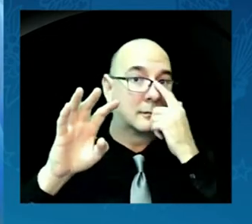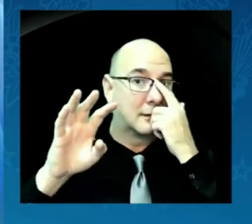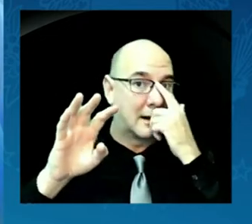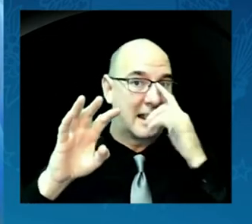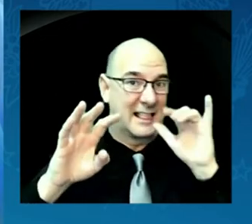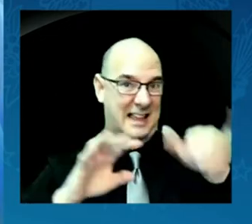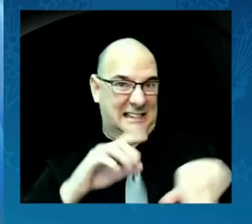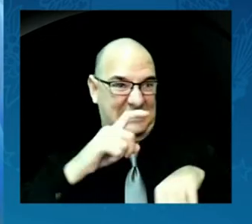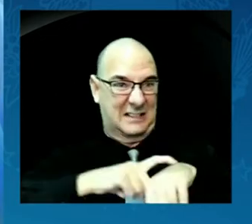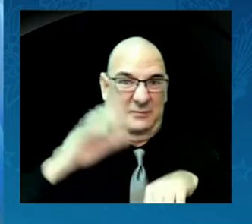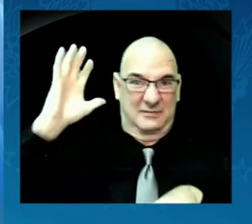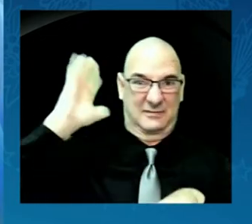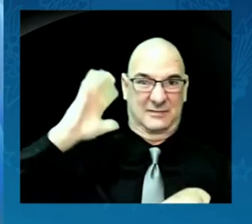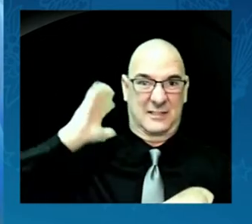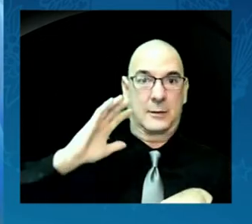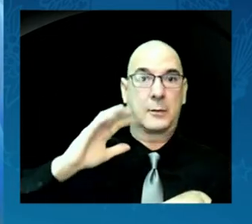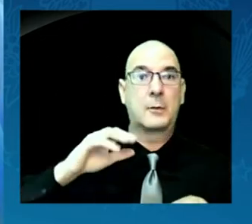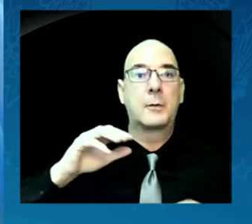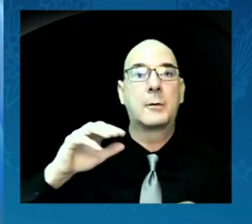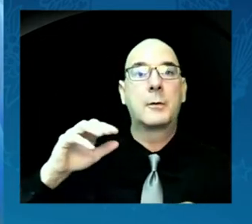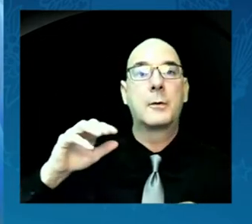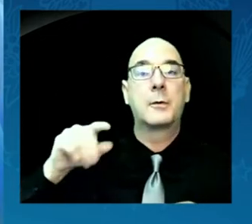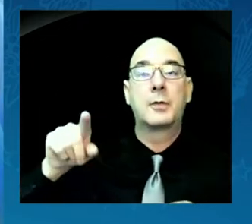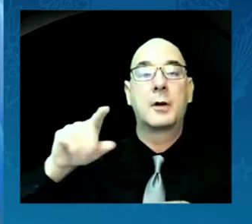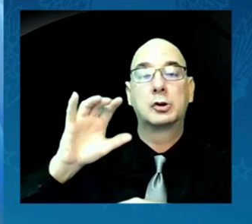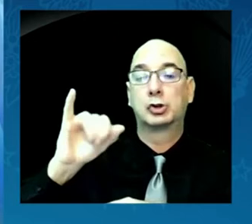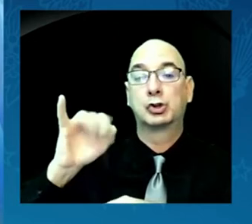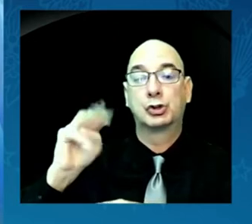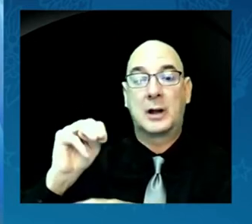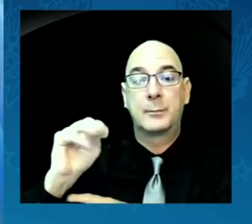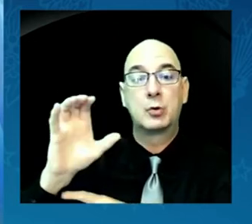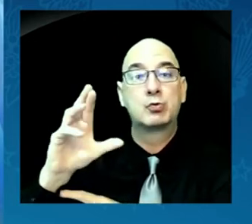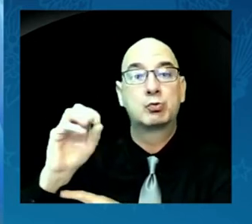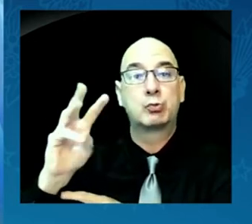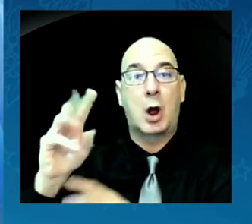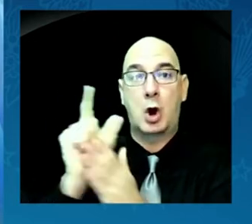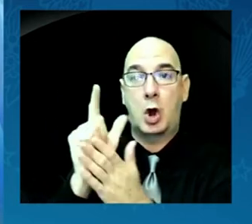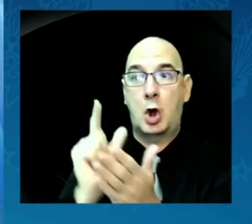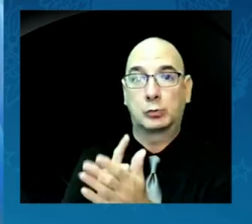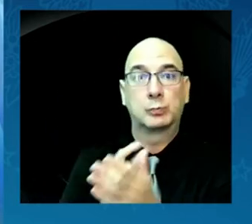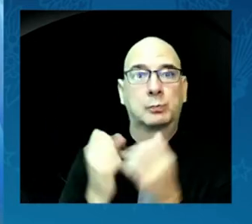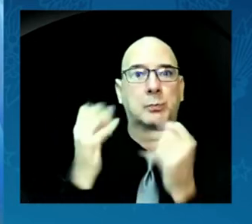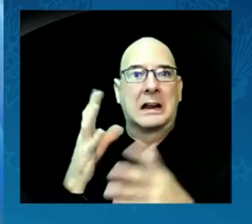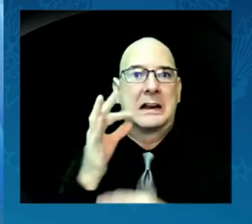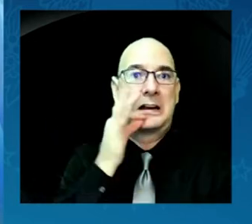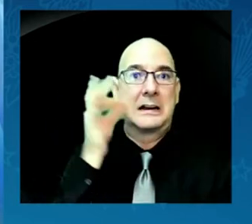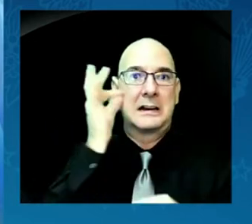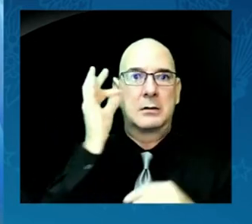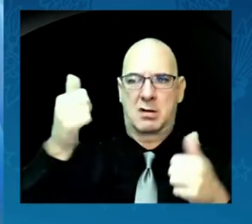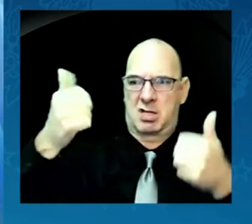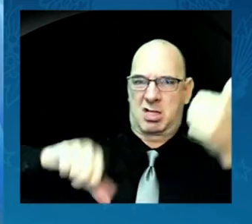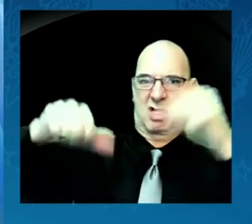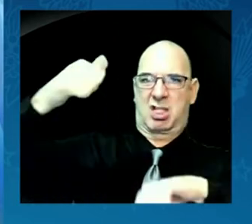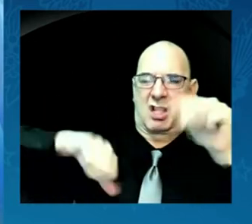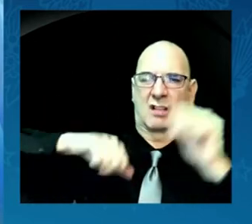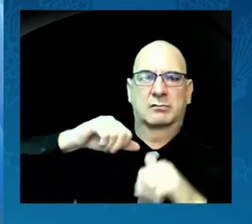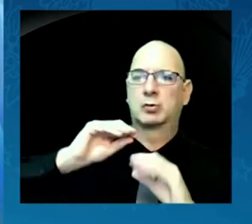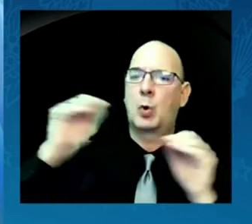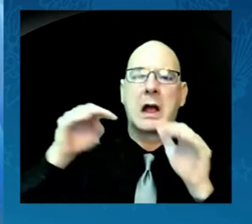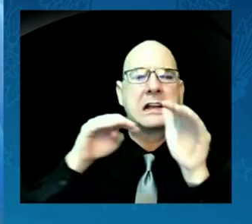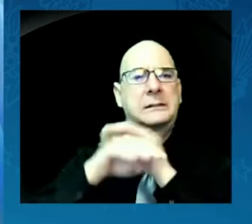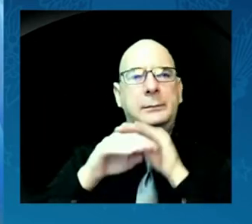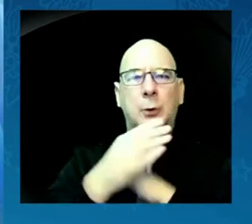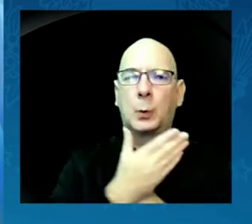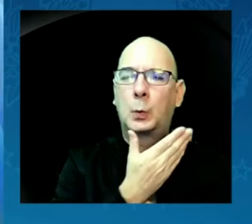and policies denied many Native Americans access to the polls. And today, we know that barriers